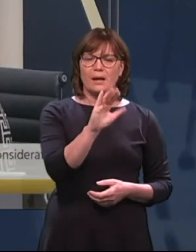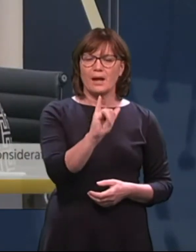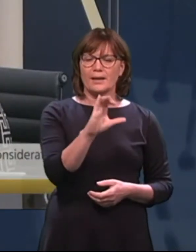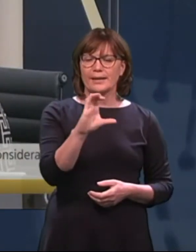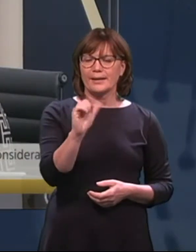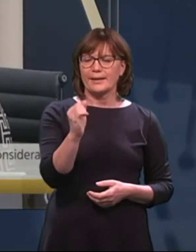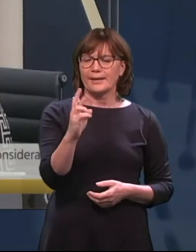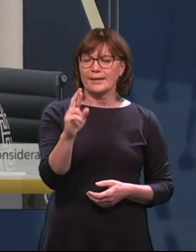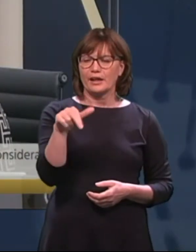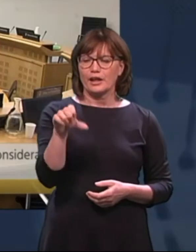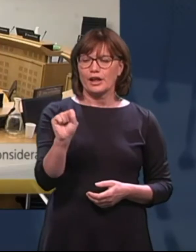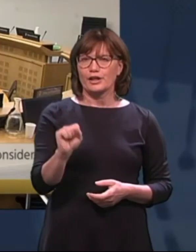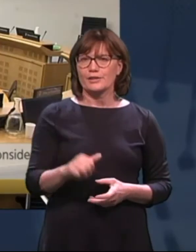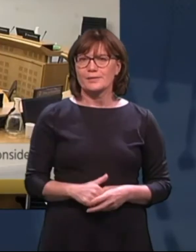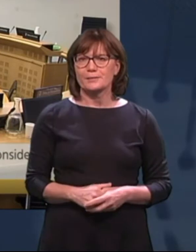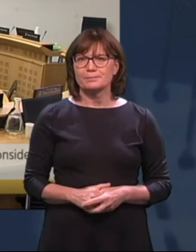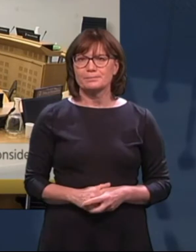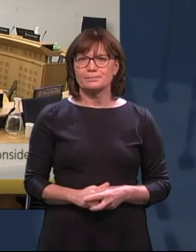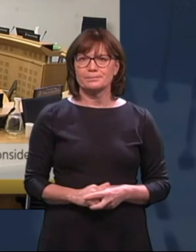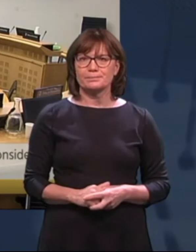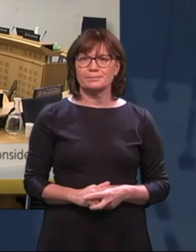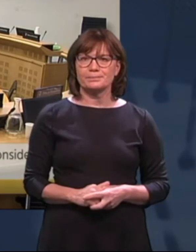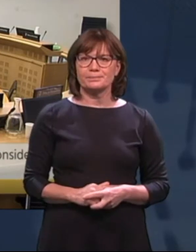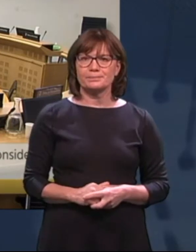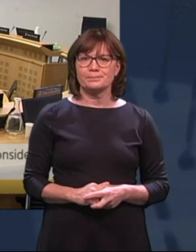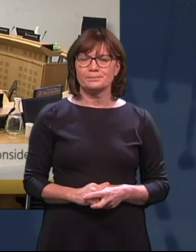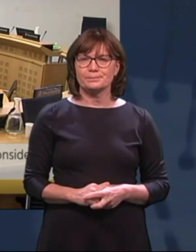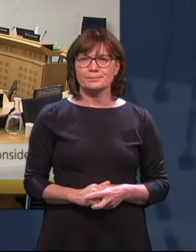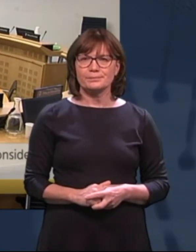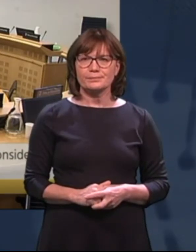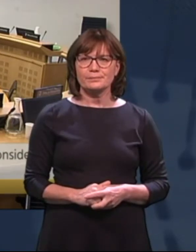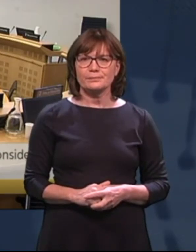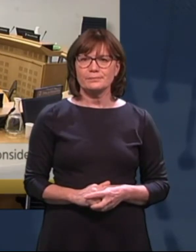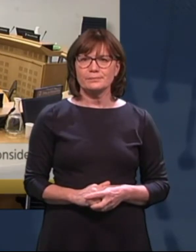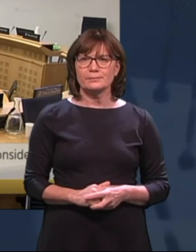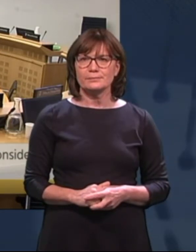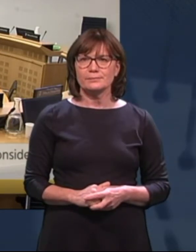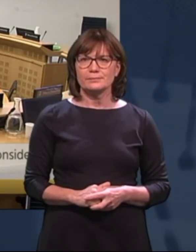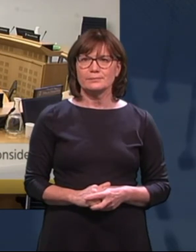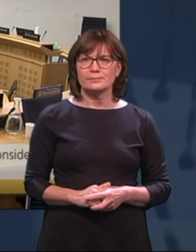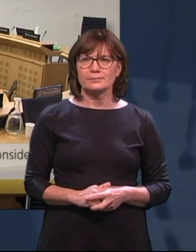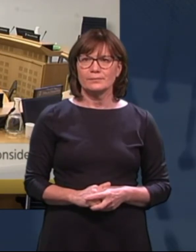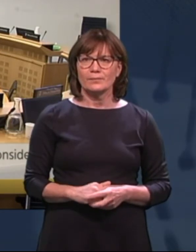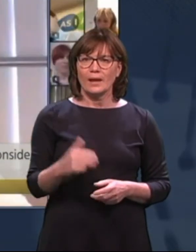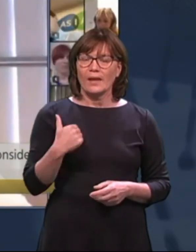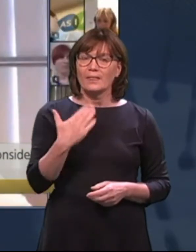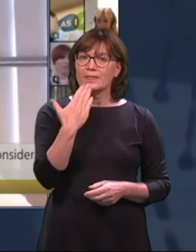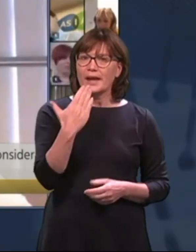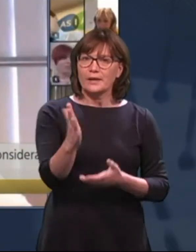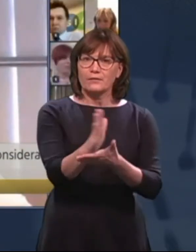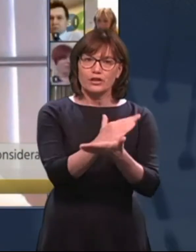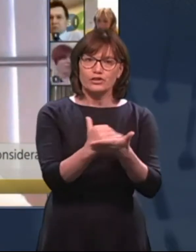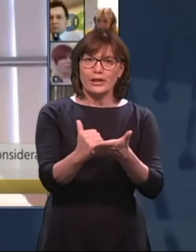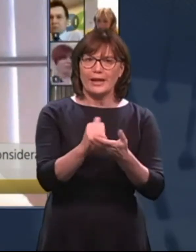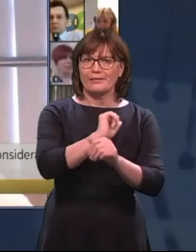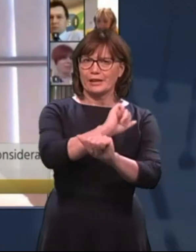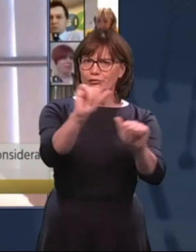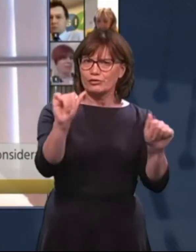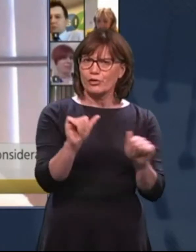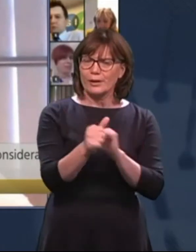Thank you, Chair, and thank you all for appearing before the committee today and being willing to share your lived experiences with all of us.